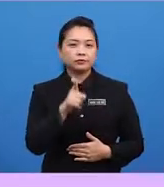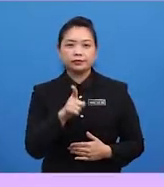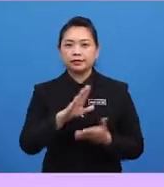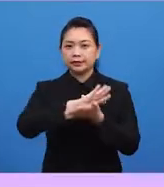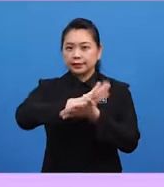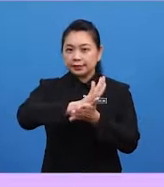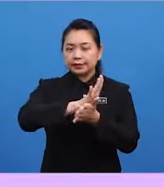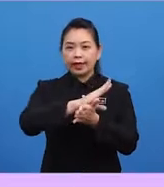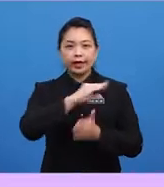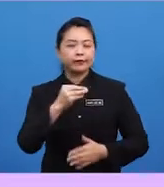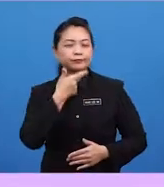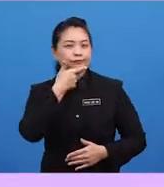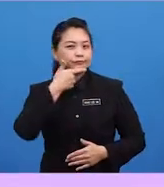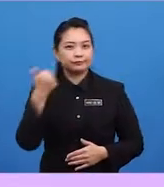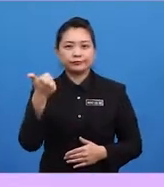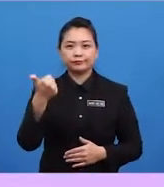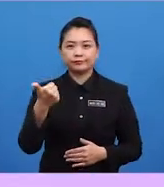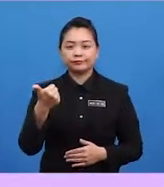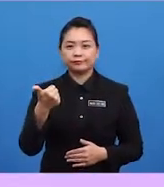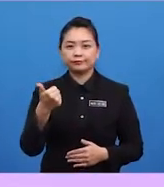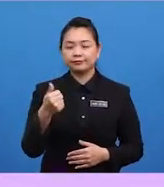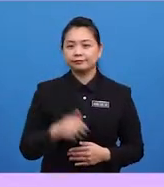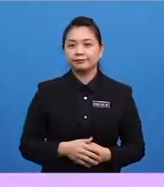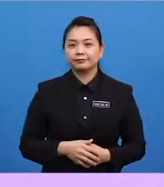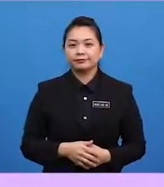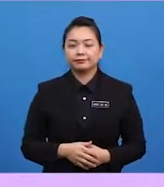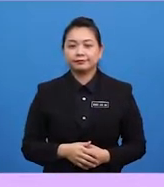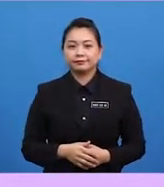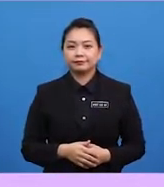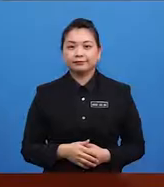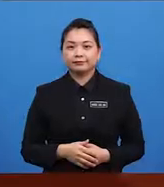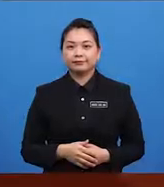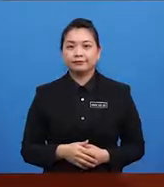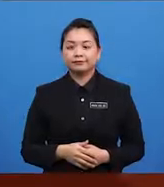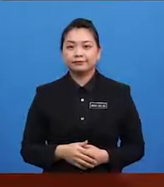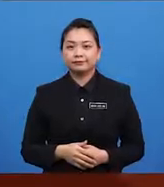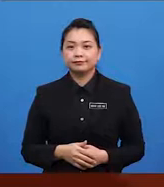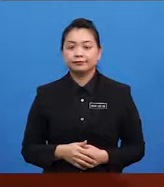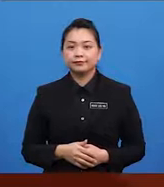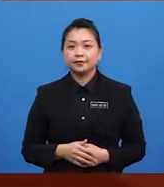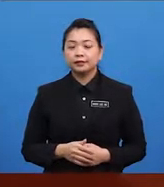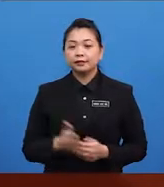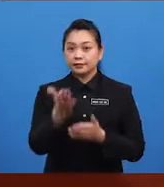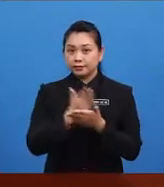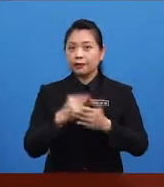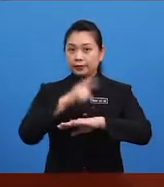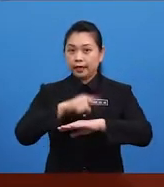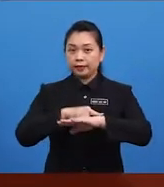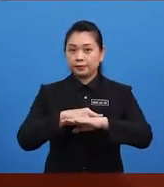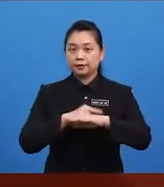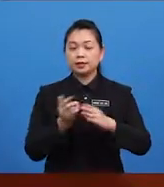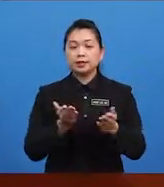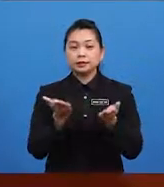mouth-watering. Awesome! Also, sometimes the waiter will ask,